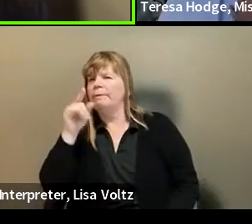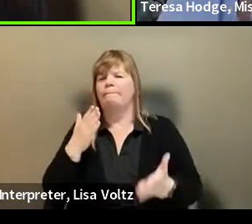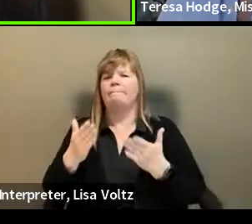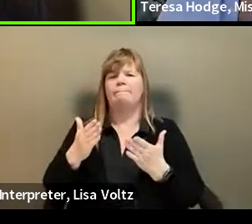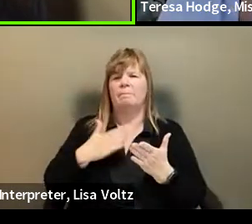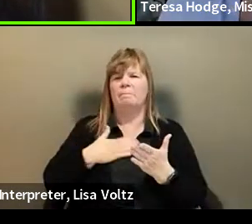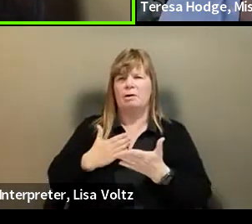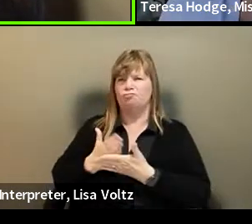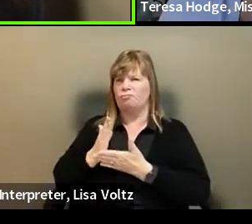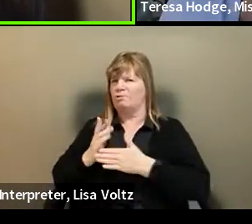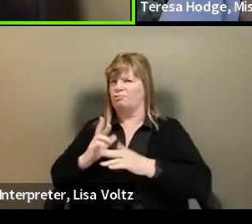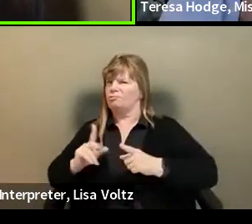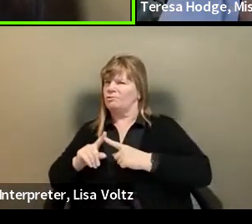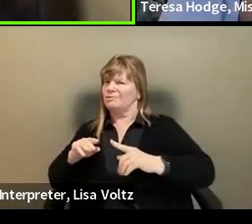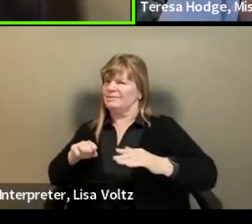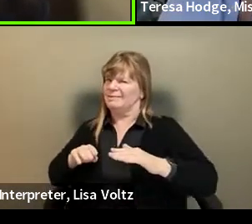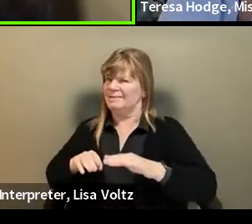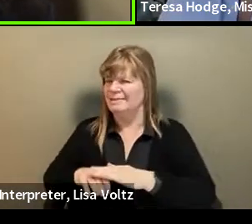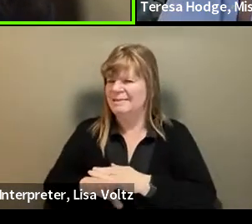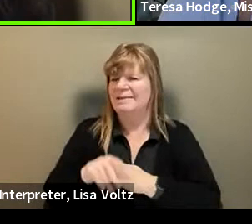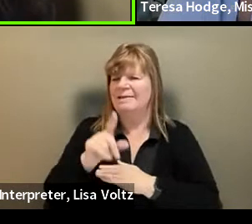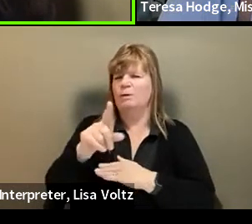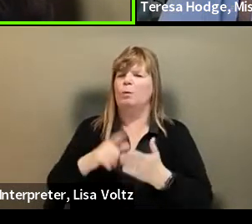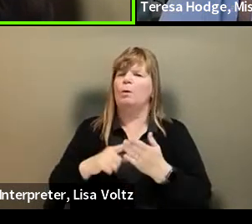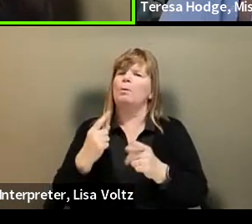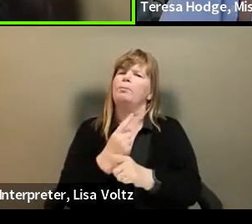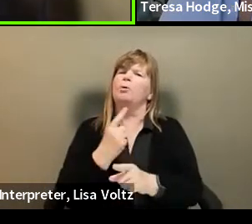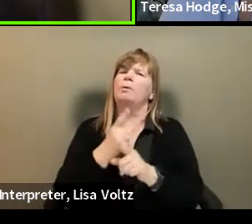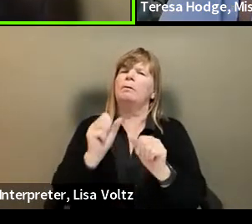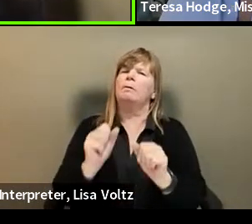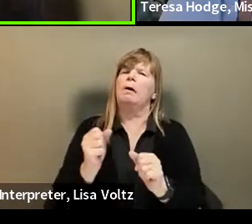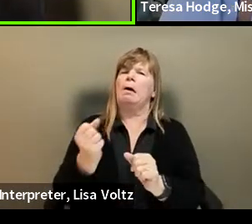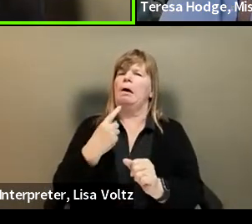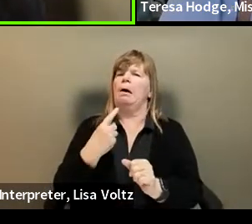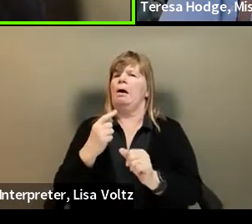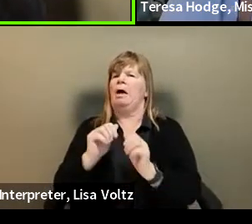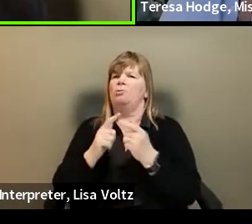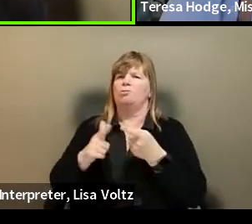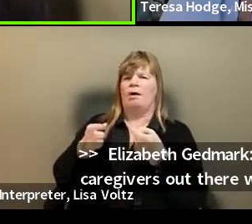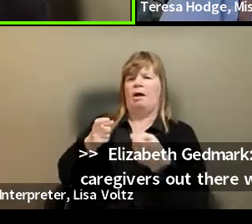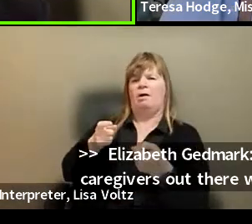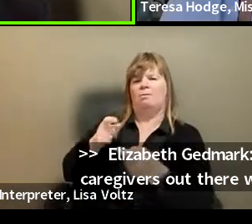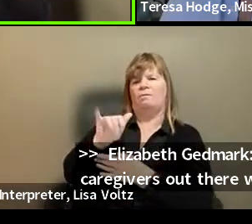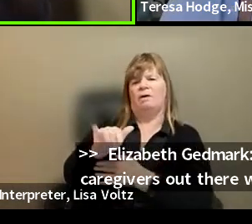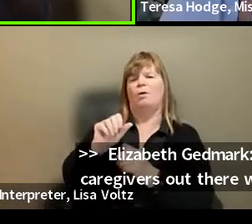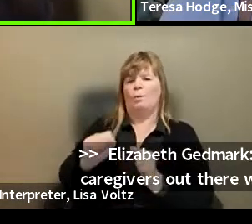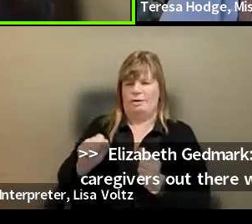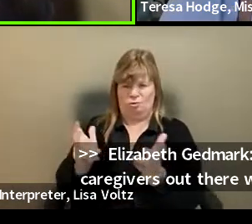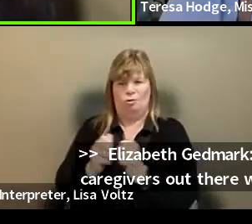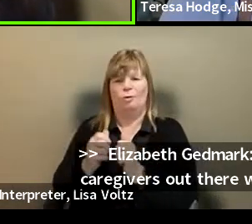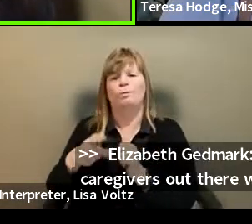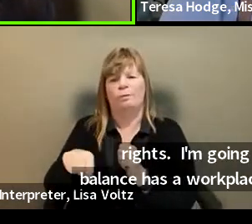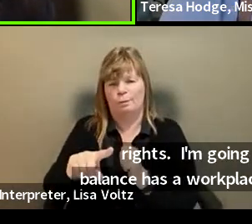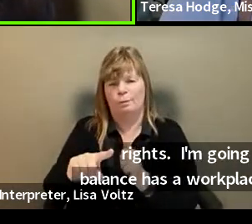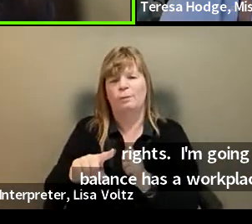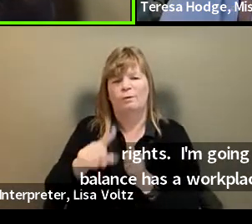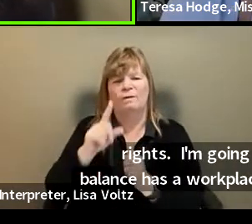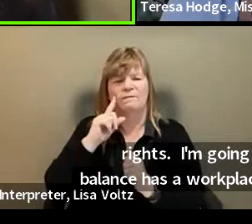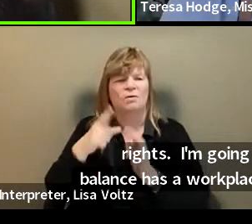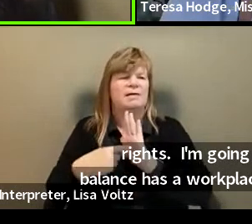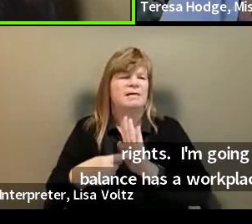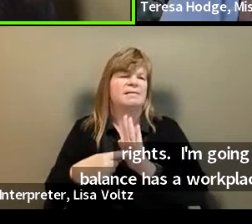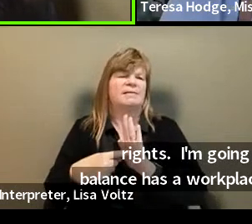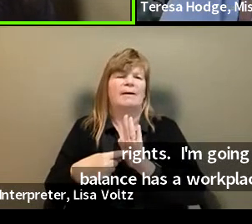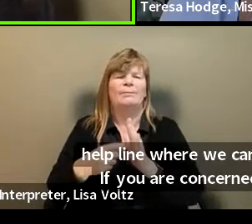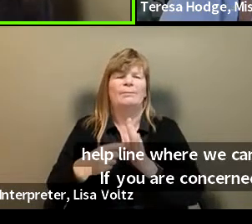be your rights going into that conversation, what are appropriate questions and how to handle them. Um, we can talk to you. So, um, an example I alluded